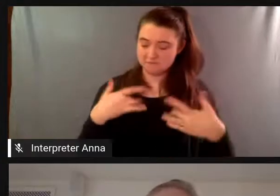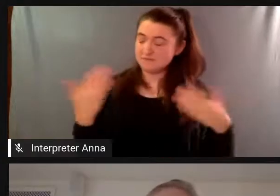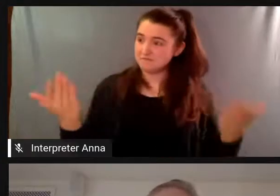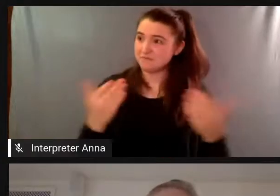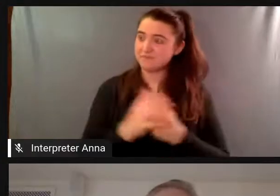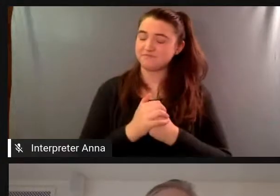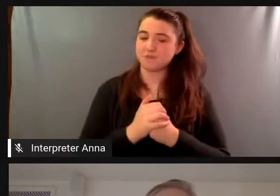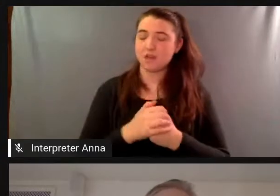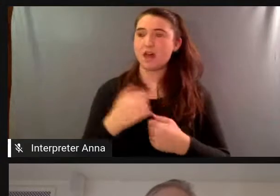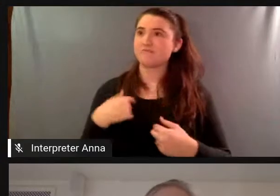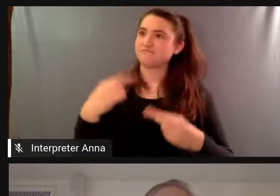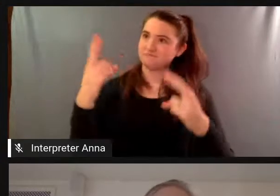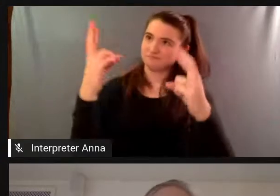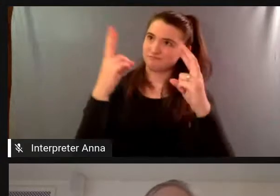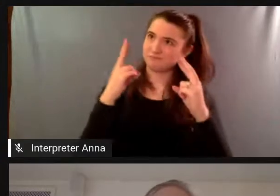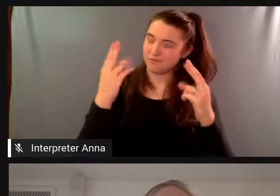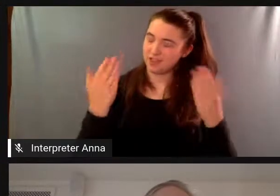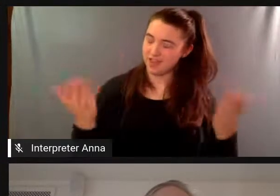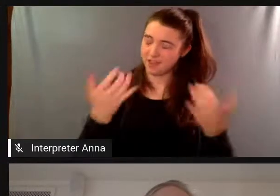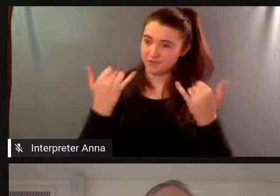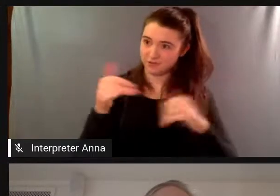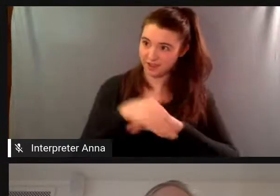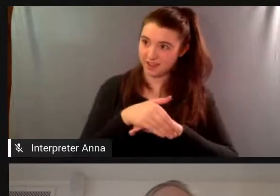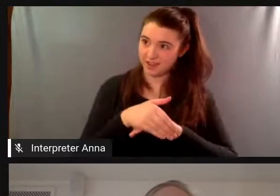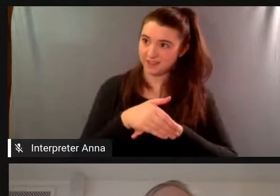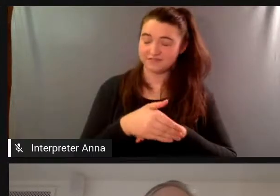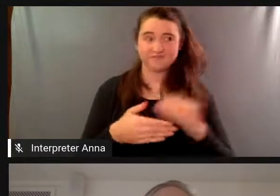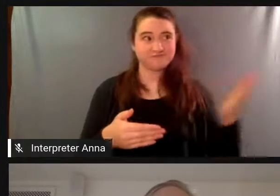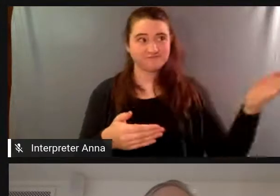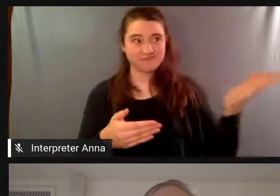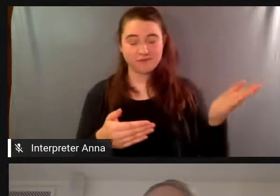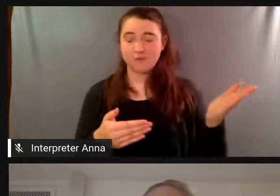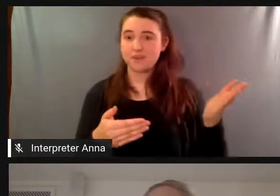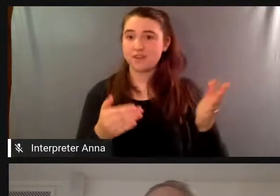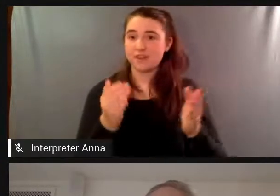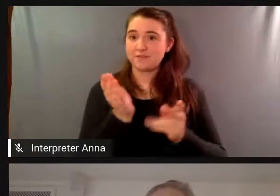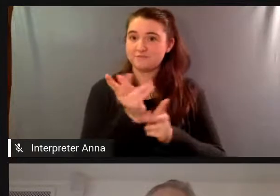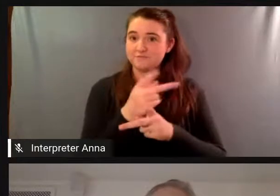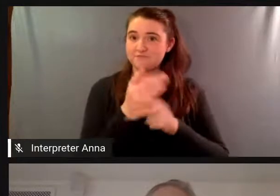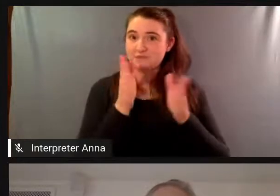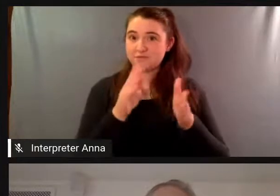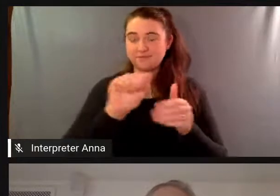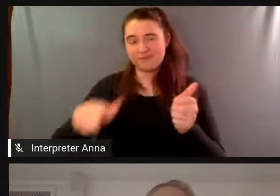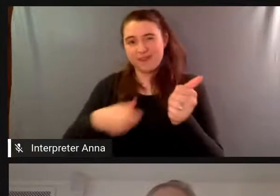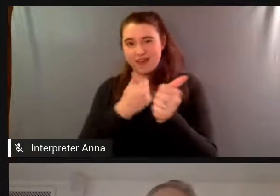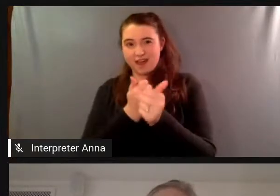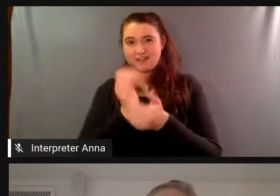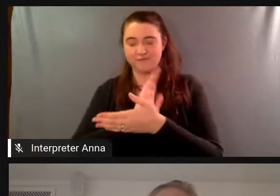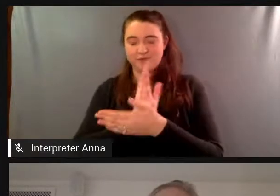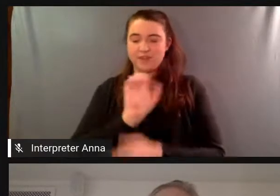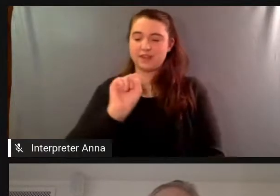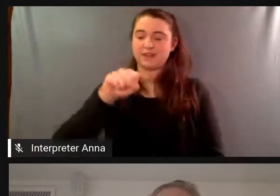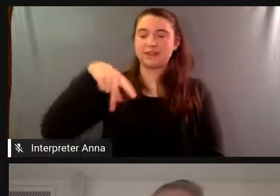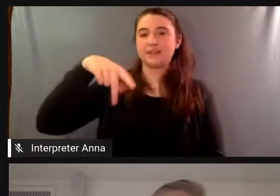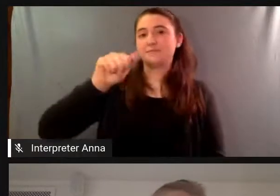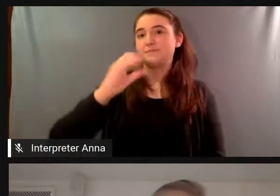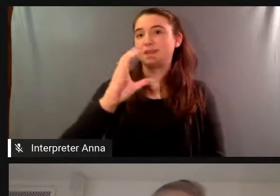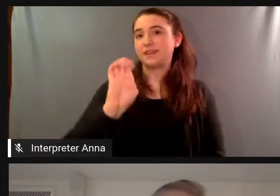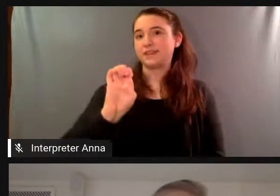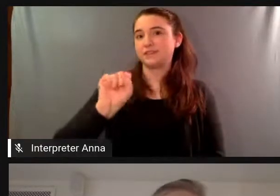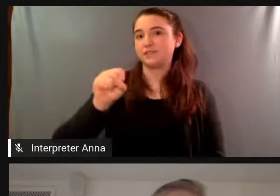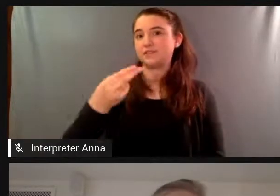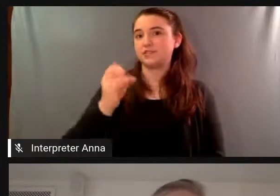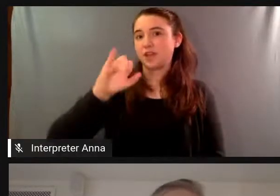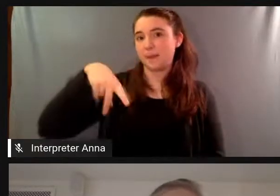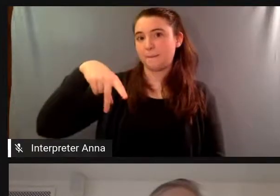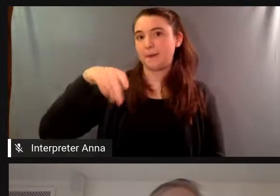joined tonight by uh the filmmakers behind uh spaceship earth as well as one of the subjects um